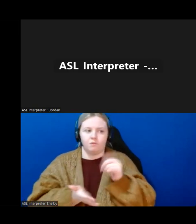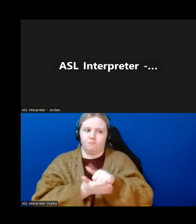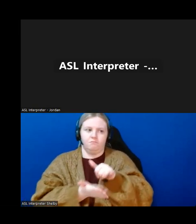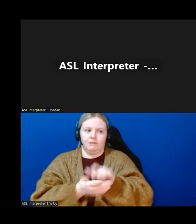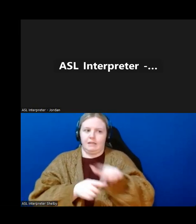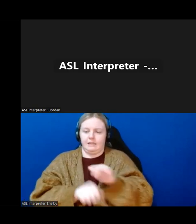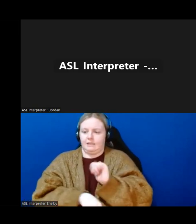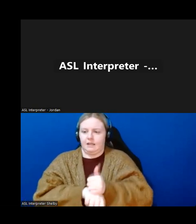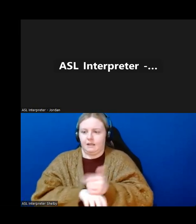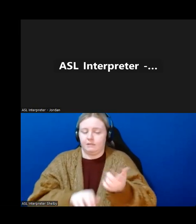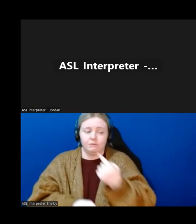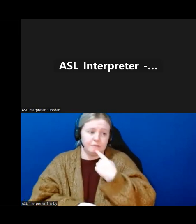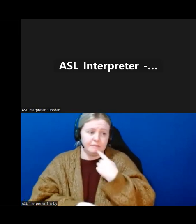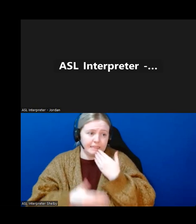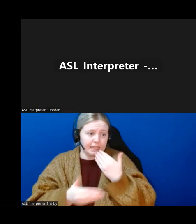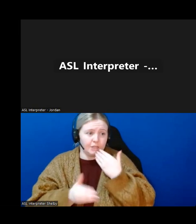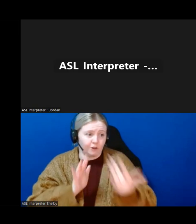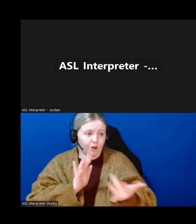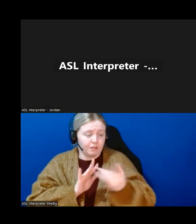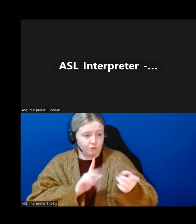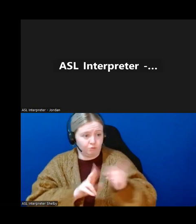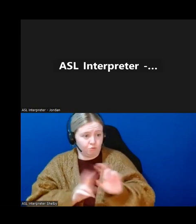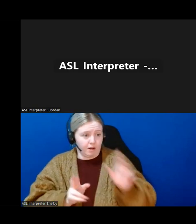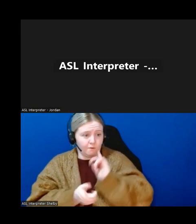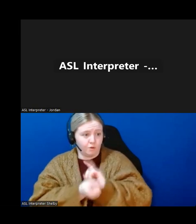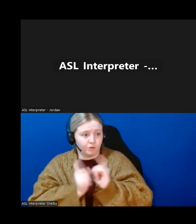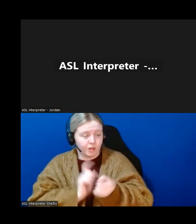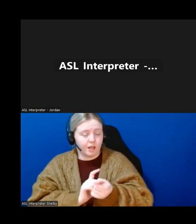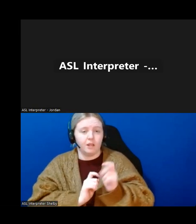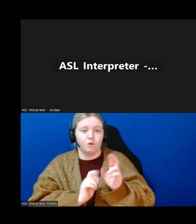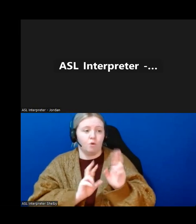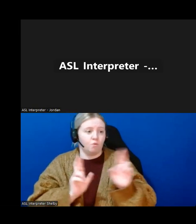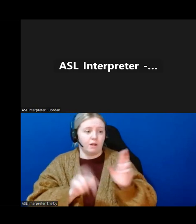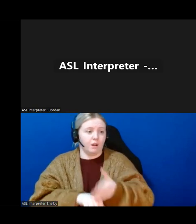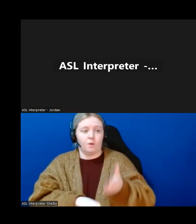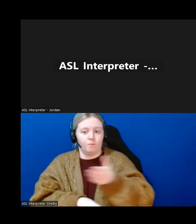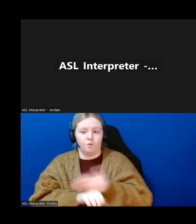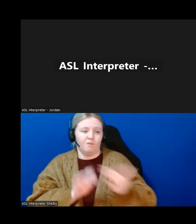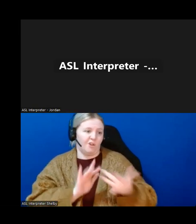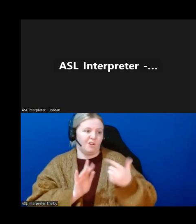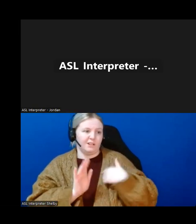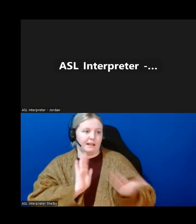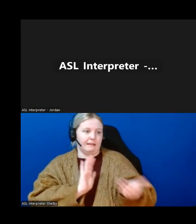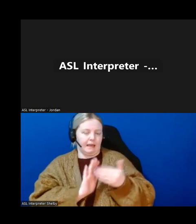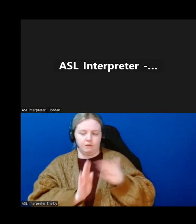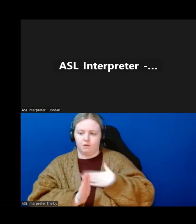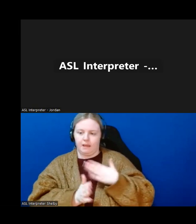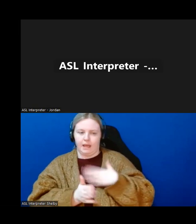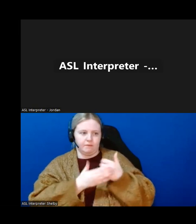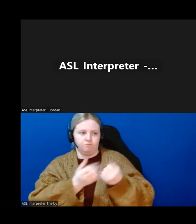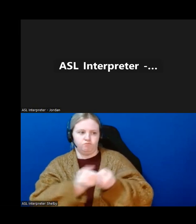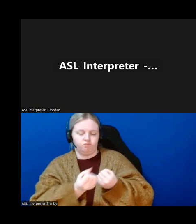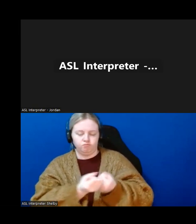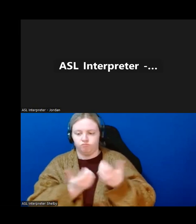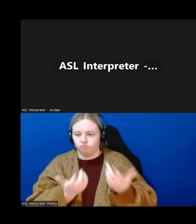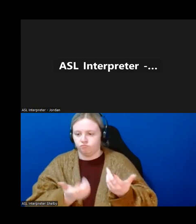for reaching out for this guidance. When you're able to make this change, when you're able to upgrade on this, reach out to us. We're still happy to help. So